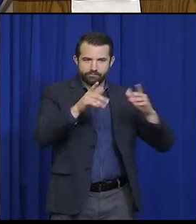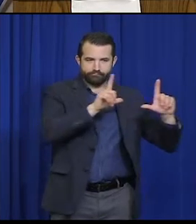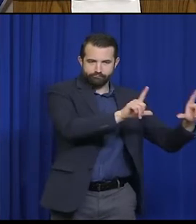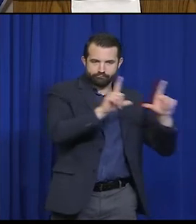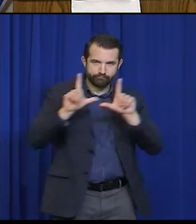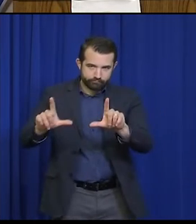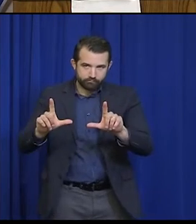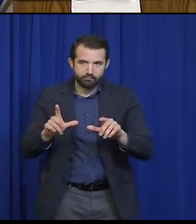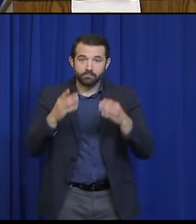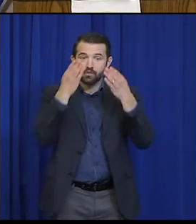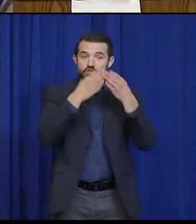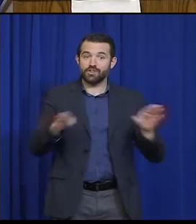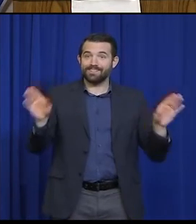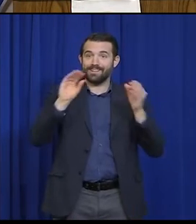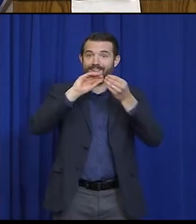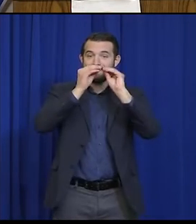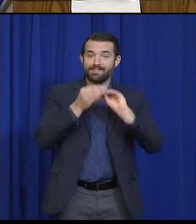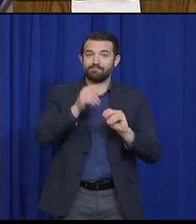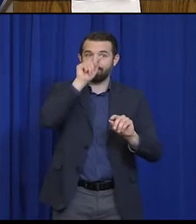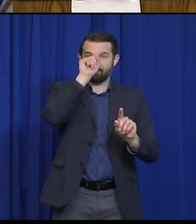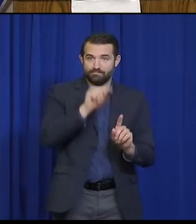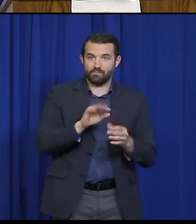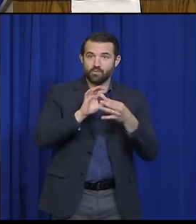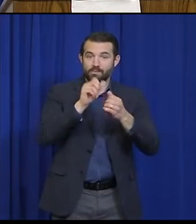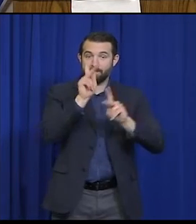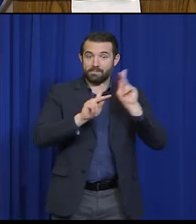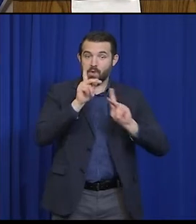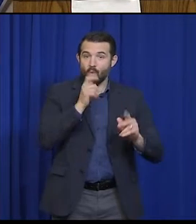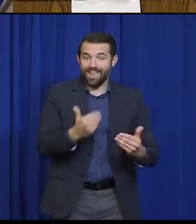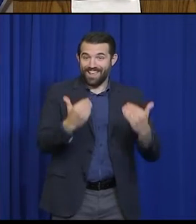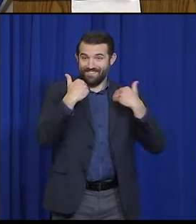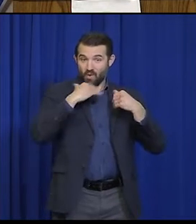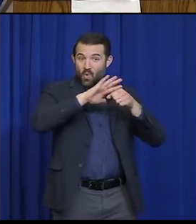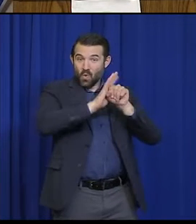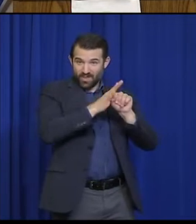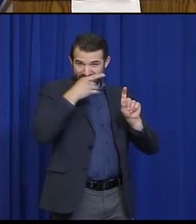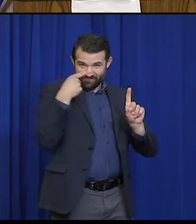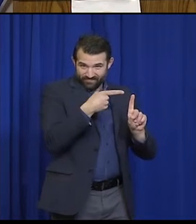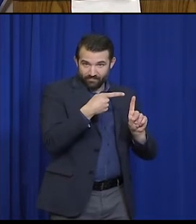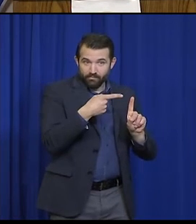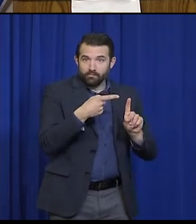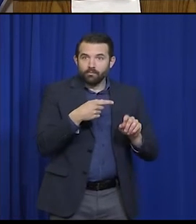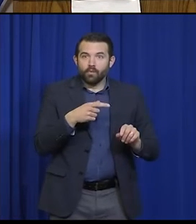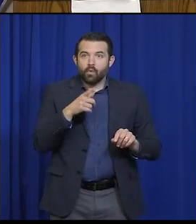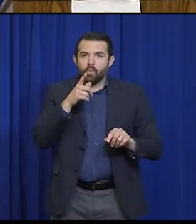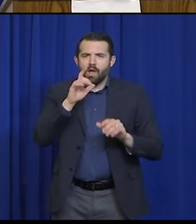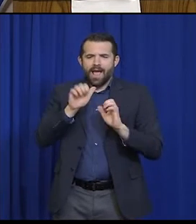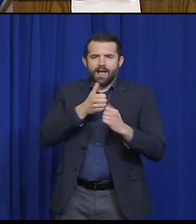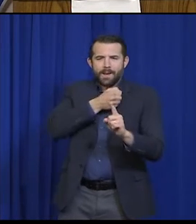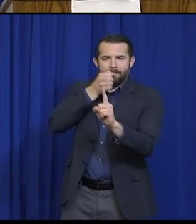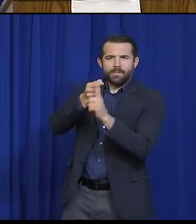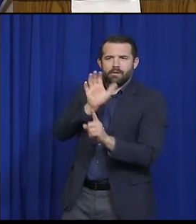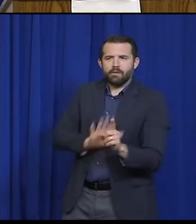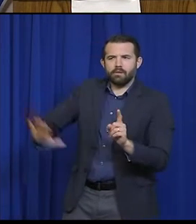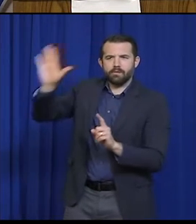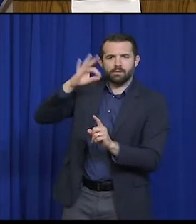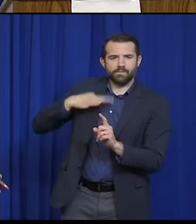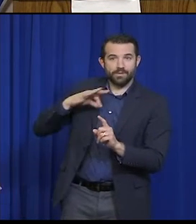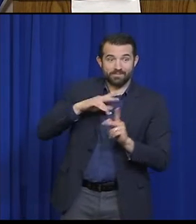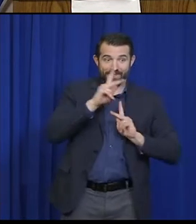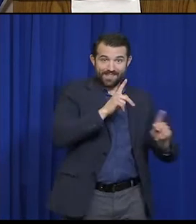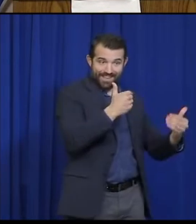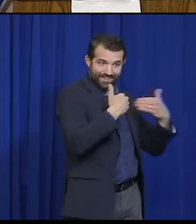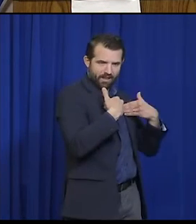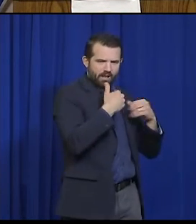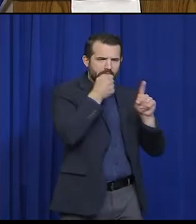COVID-19, and the impact that COVID-19 has had across the state. We do so through two lenses. The